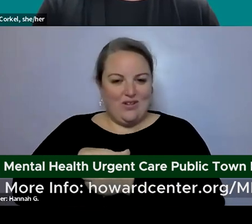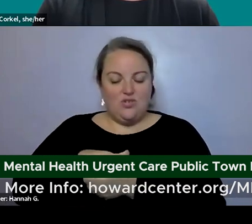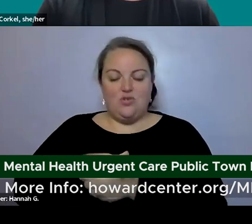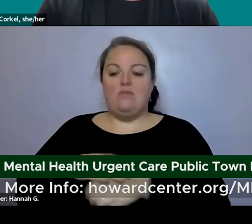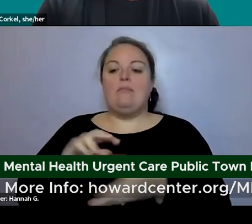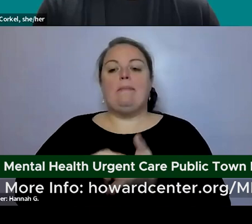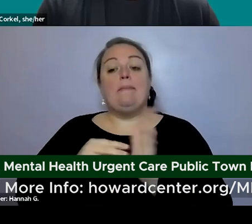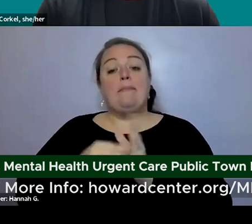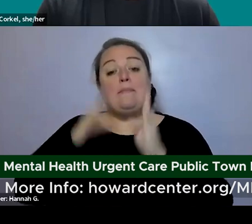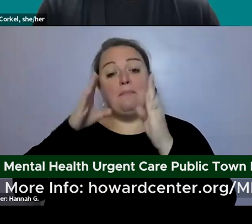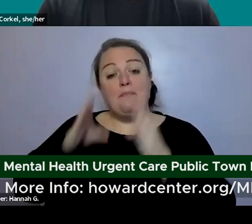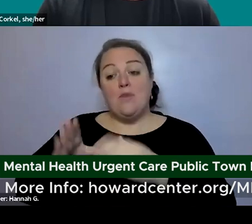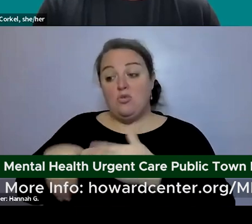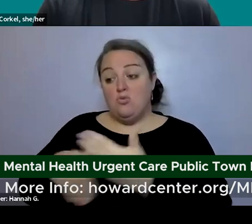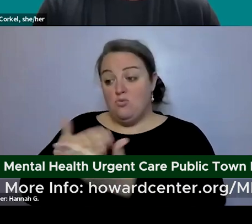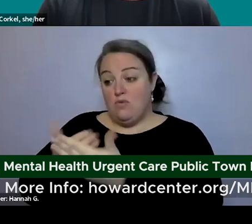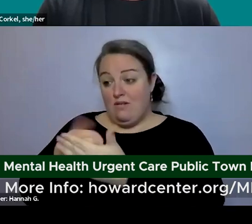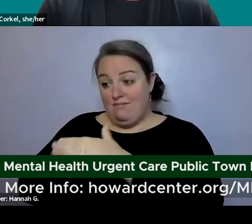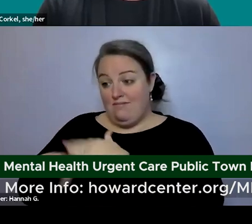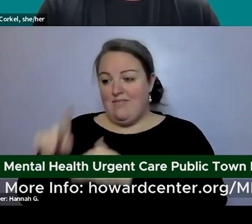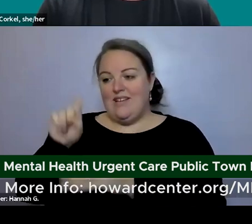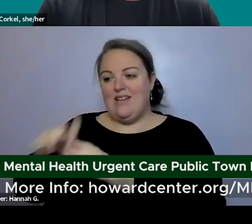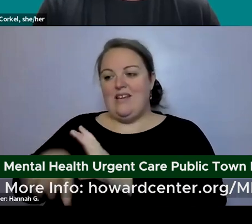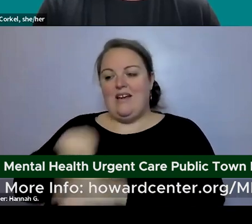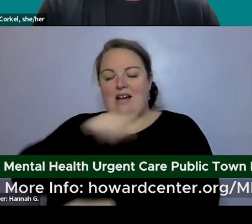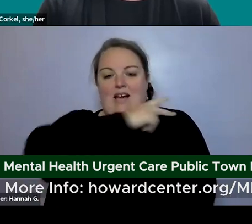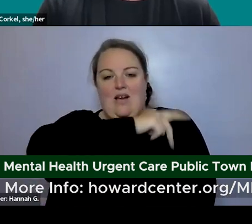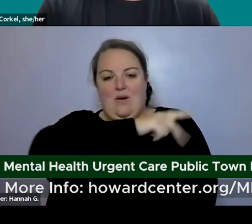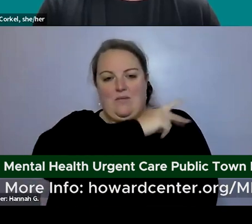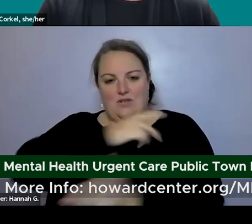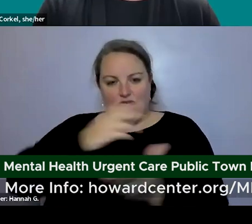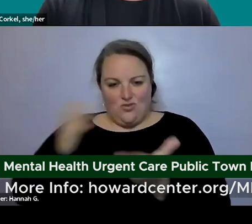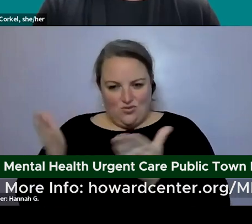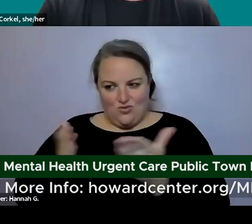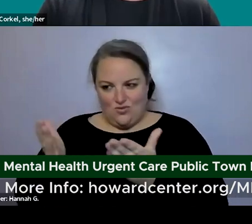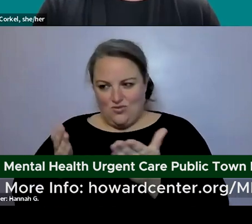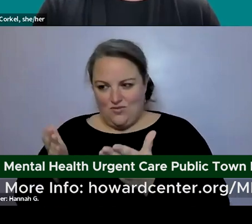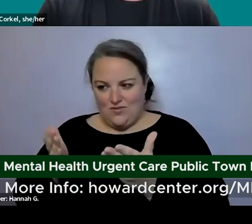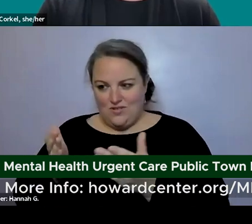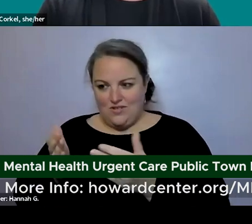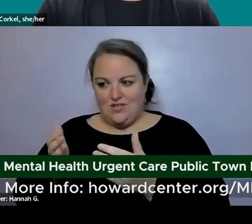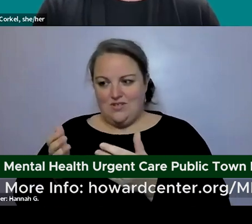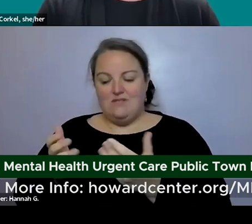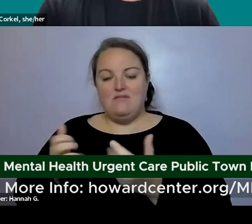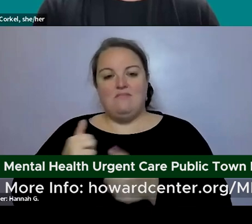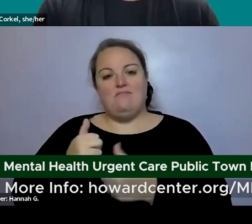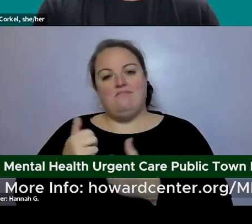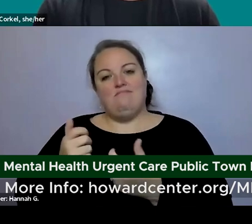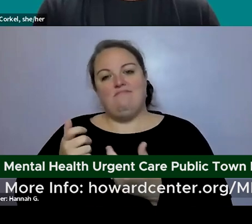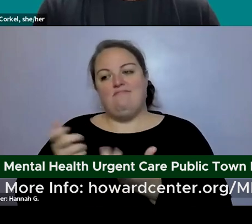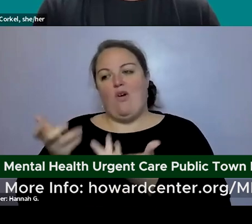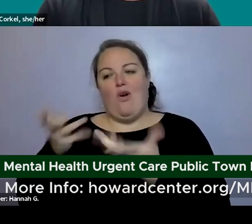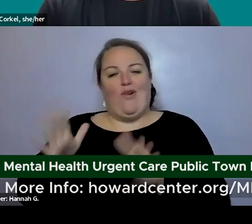is looking for outpatient services that can be a warm connection in the building